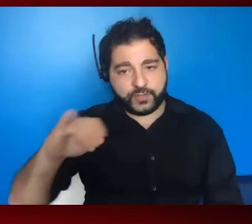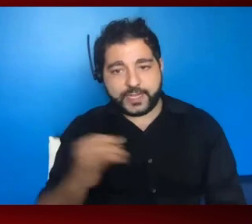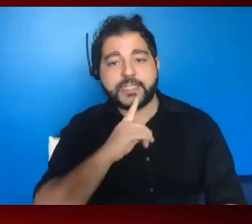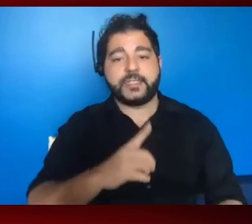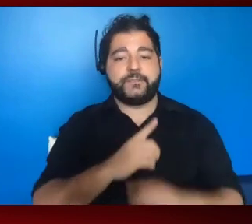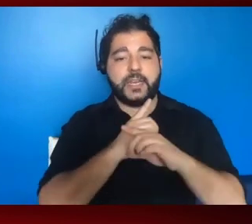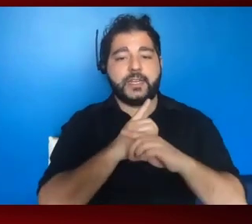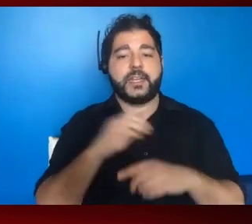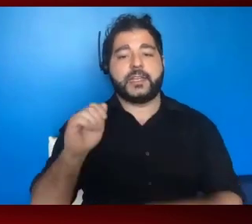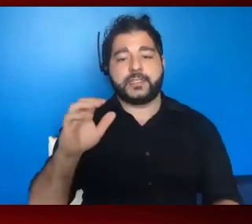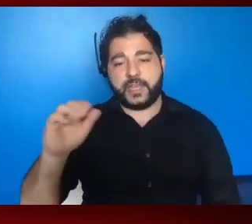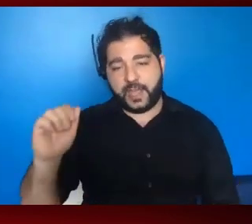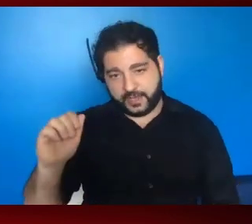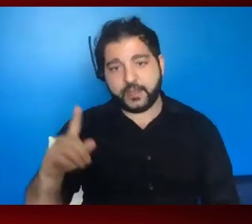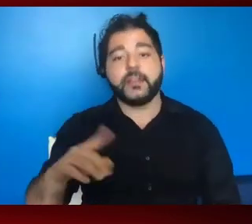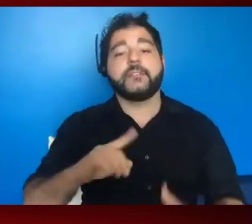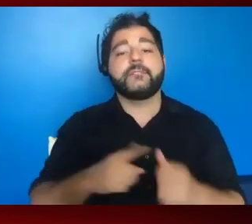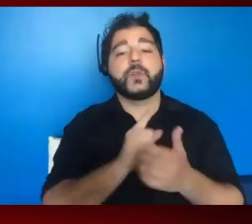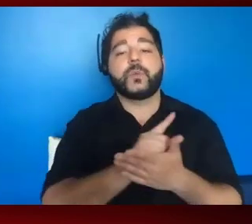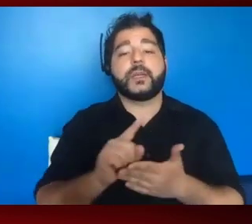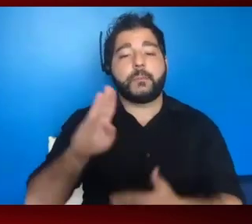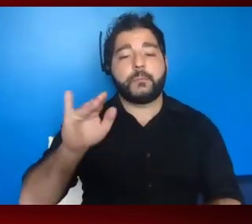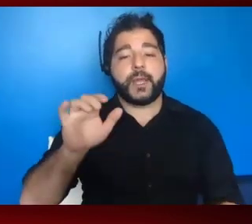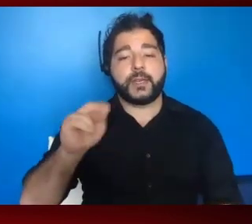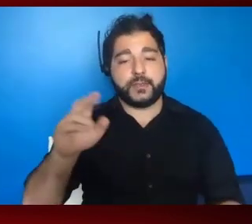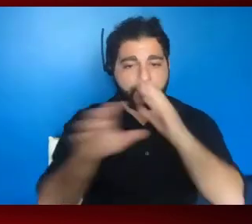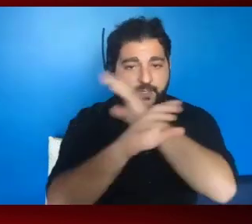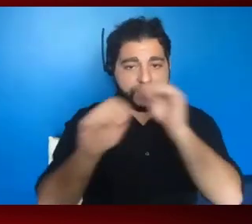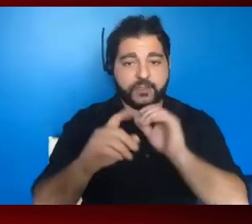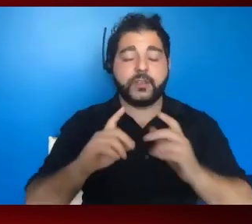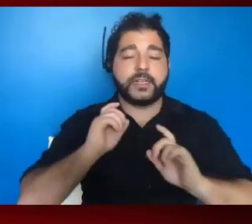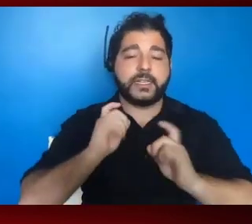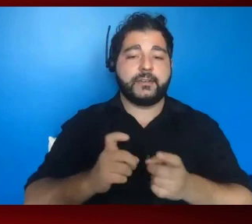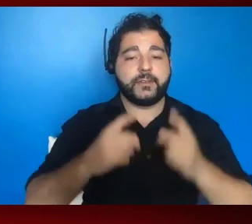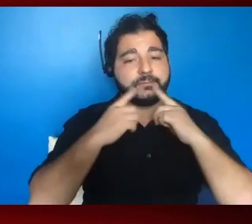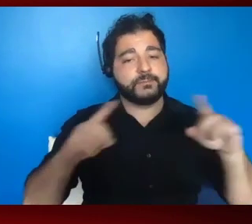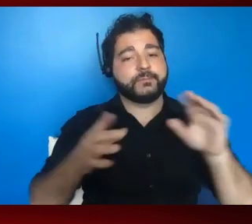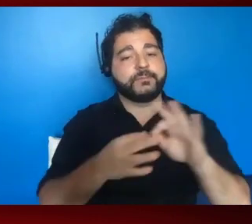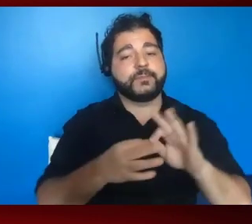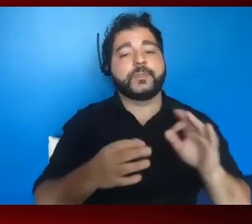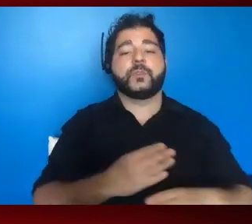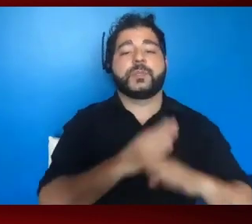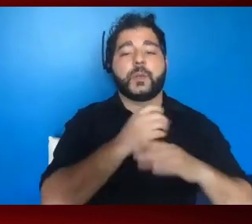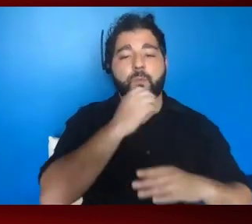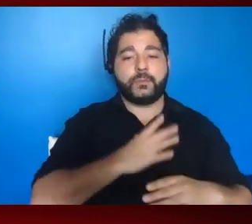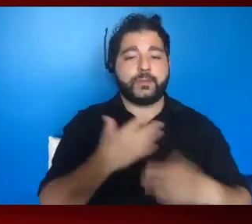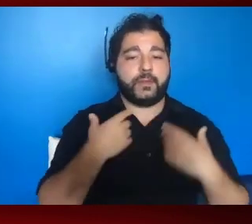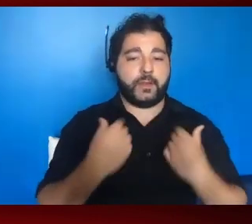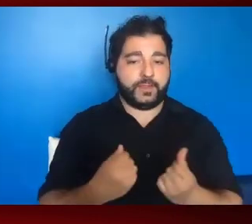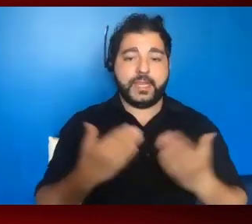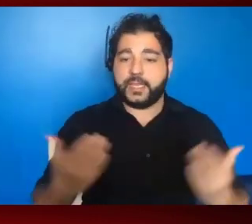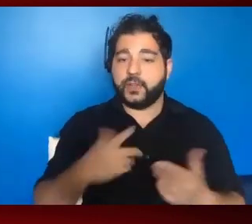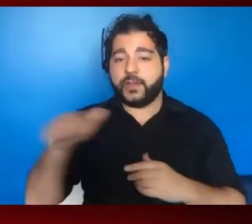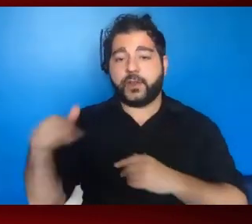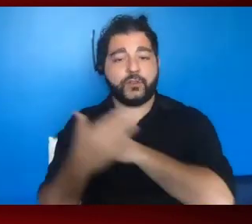And then third, in its first week, the Biden administration issued a memorandum on protecting women's health at home and abroad, which